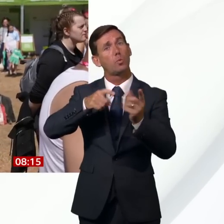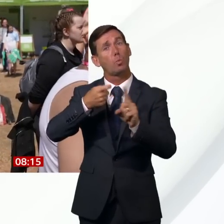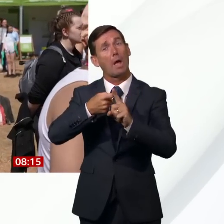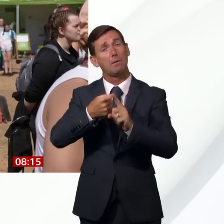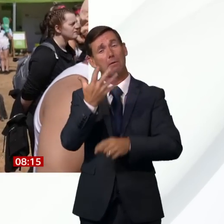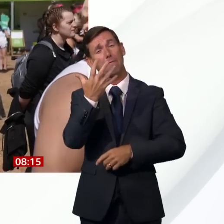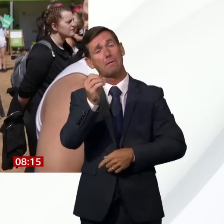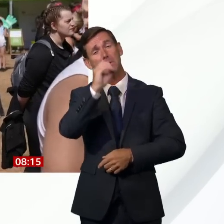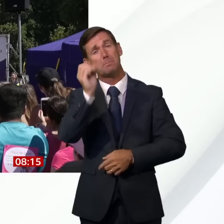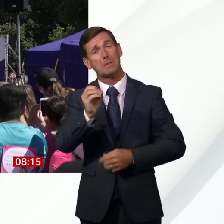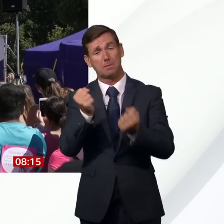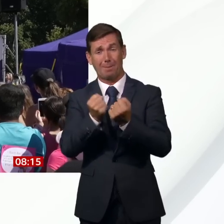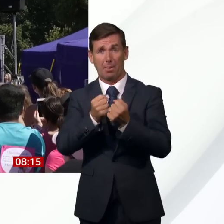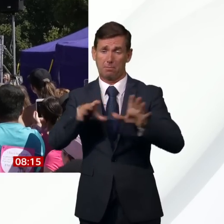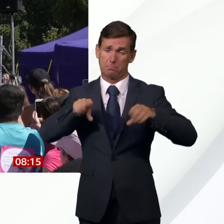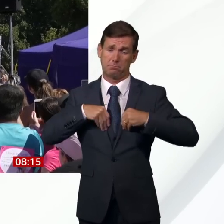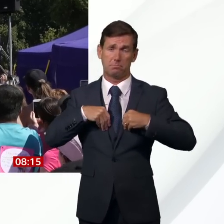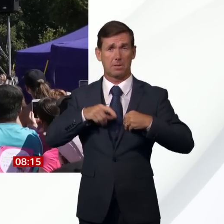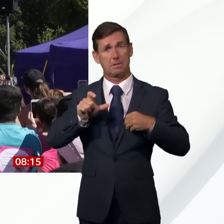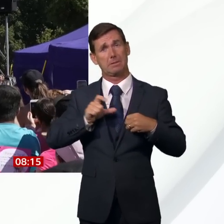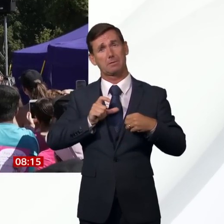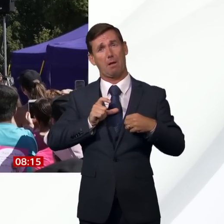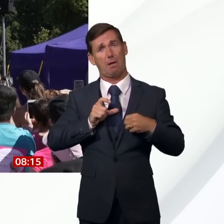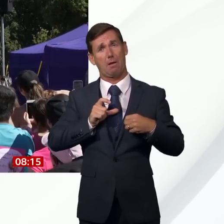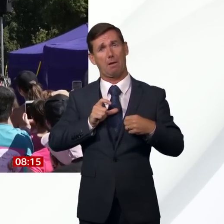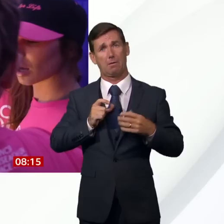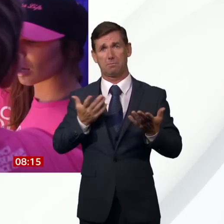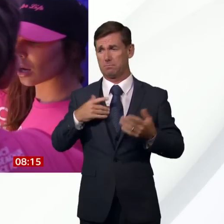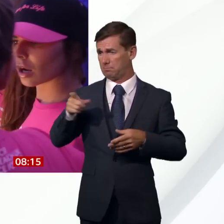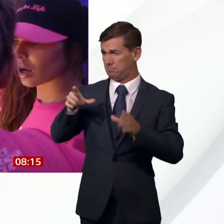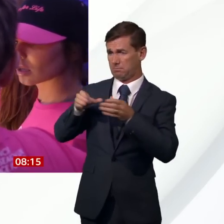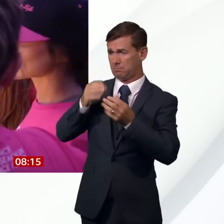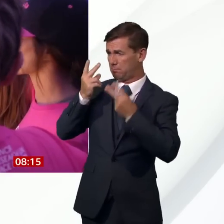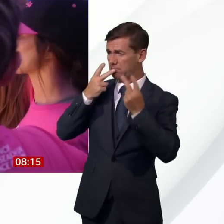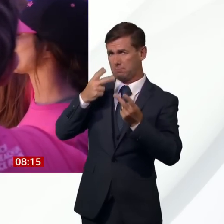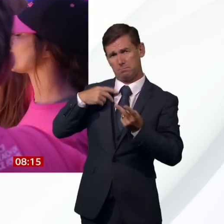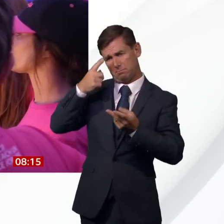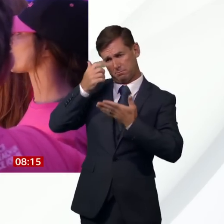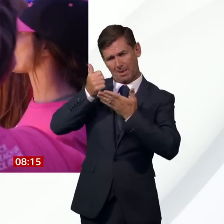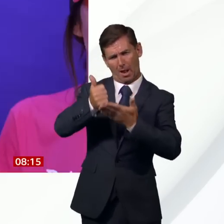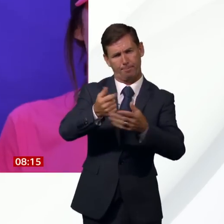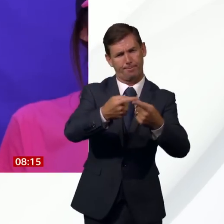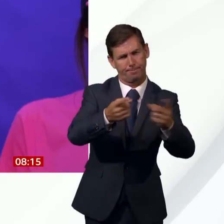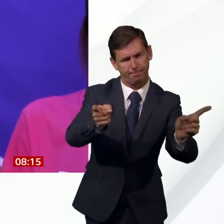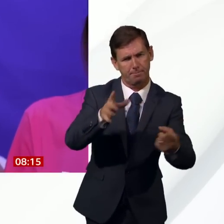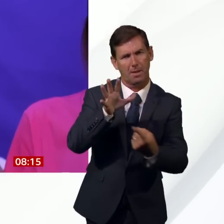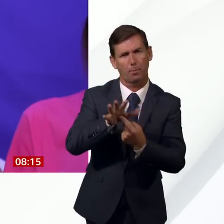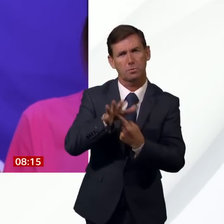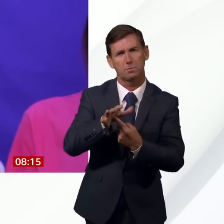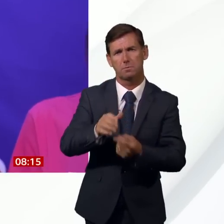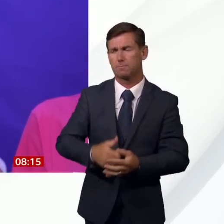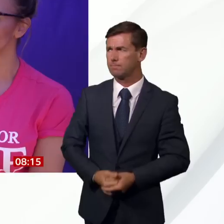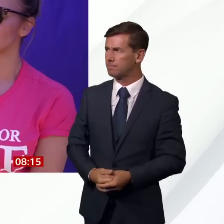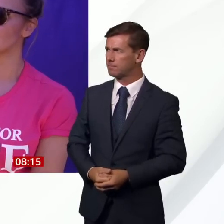some point in their lives. And the band now want to help others who are in the same situation they were in with Sarah. There's no